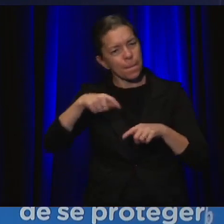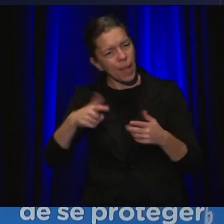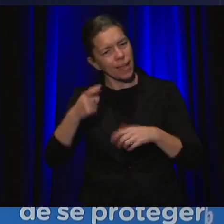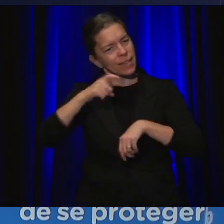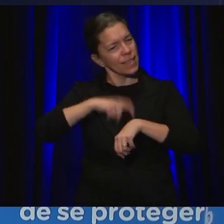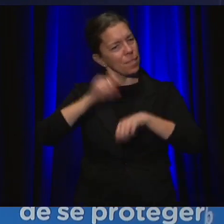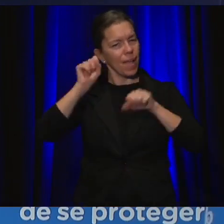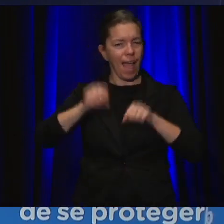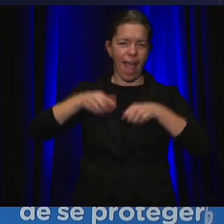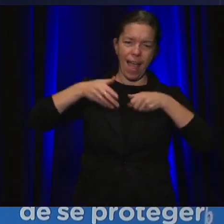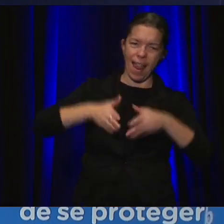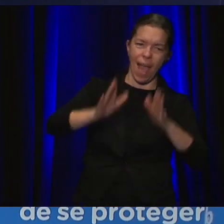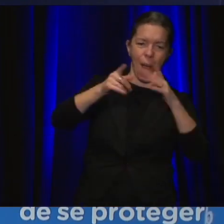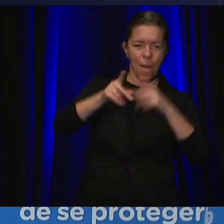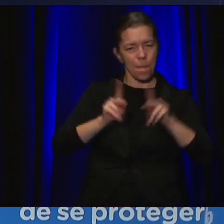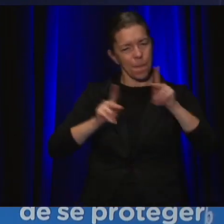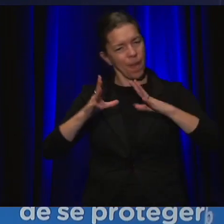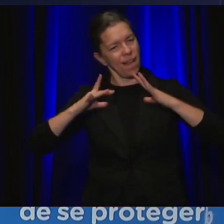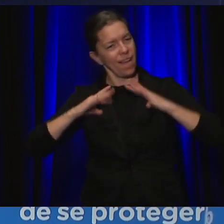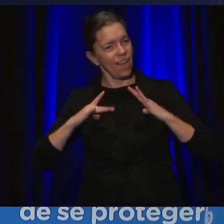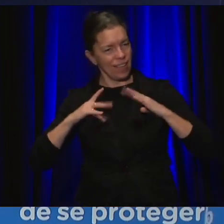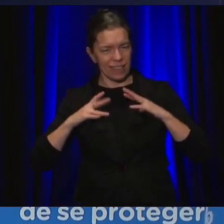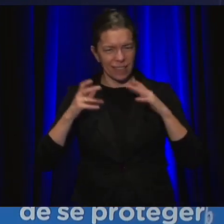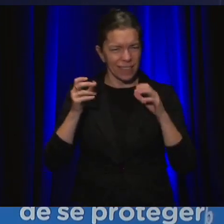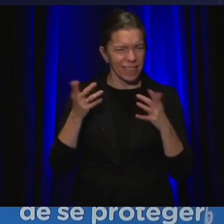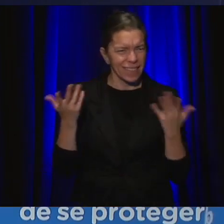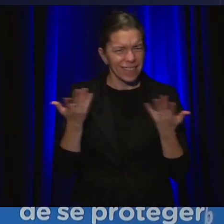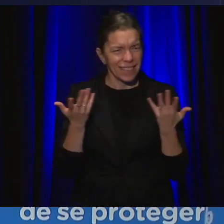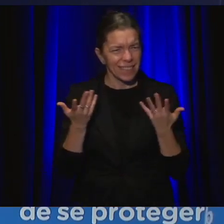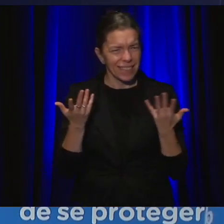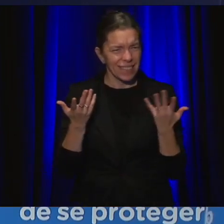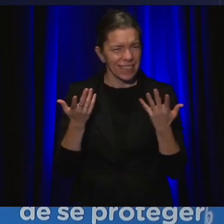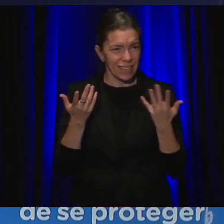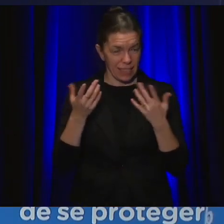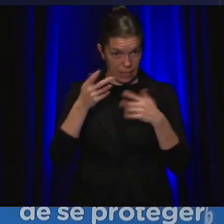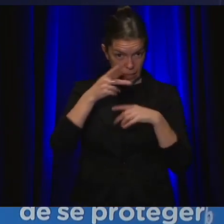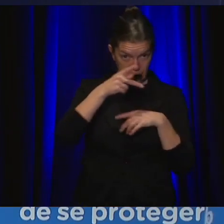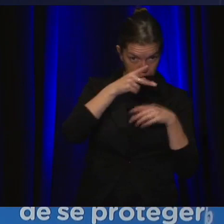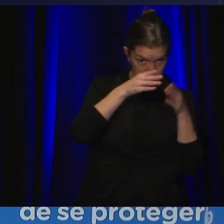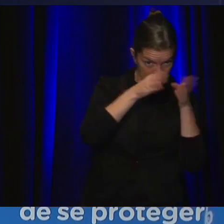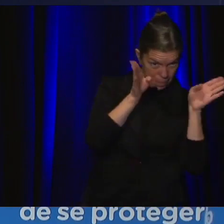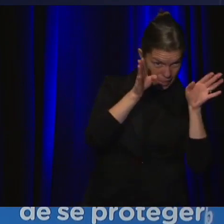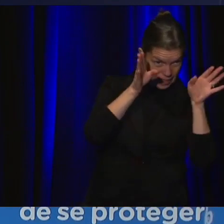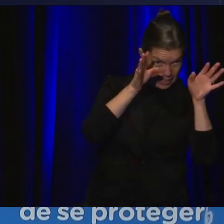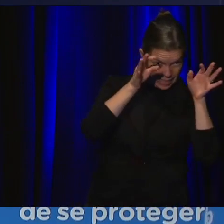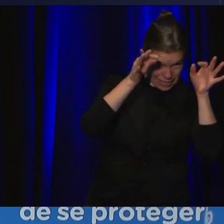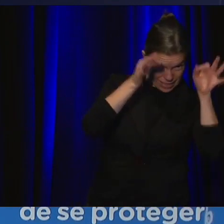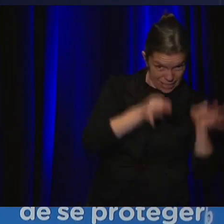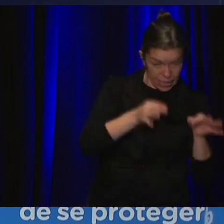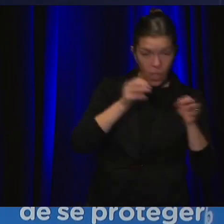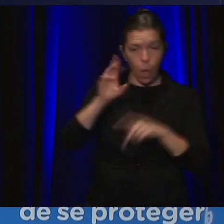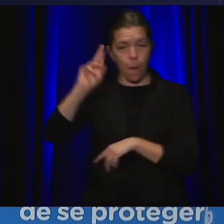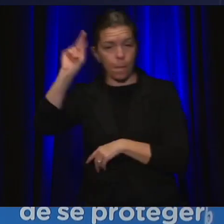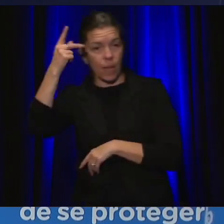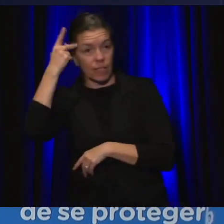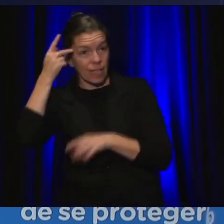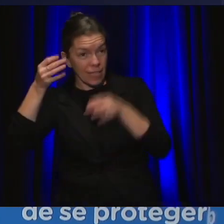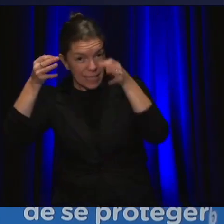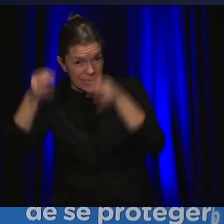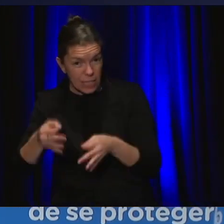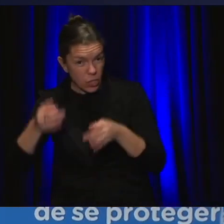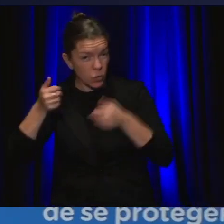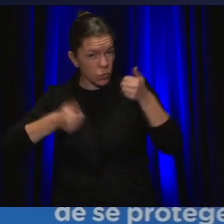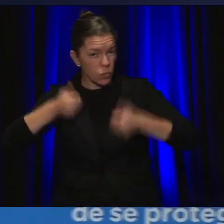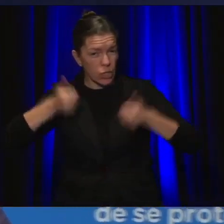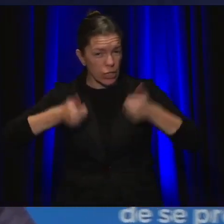coming from public health or is this a political decision coming from the Premier's office? I think it's coming